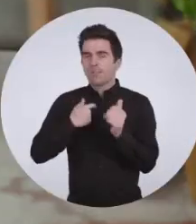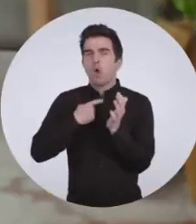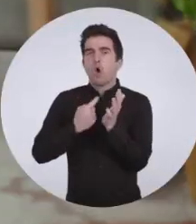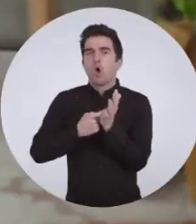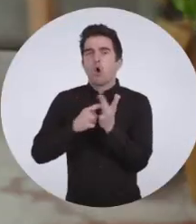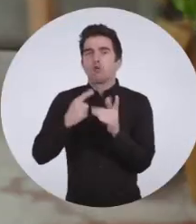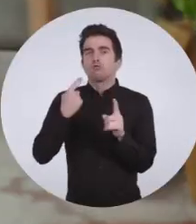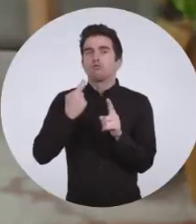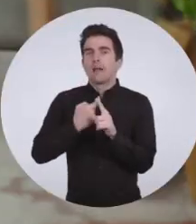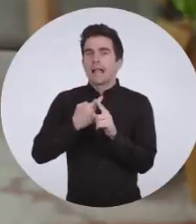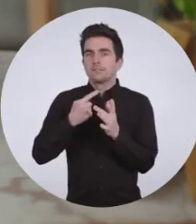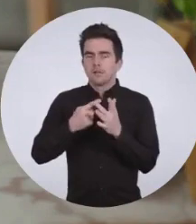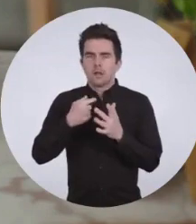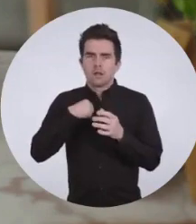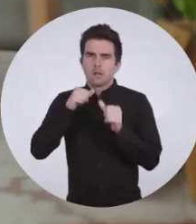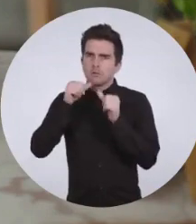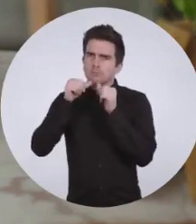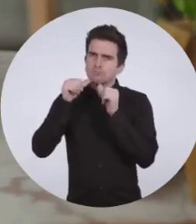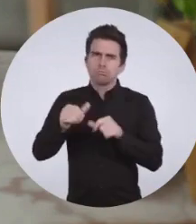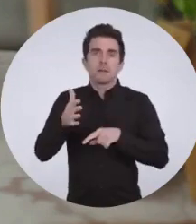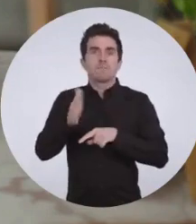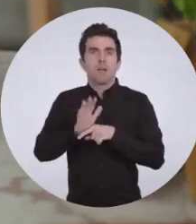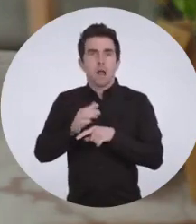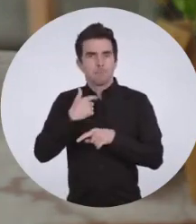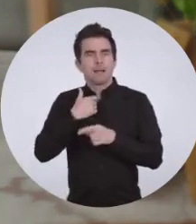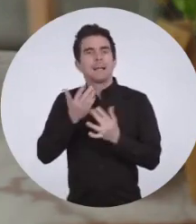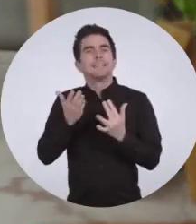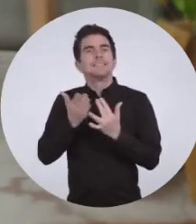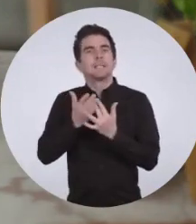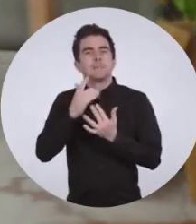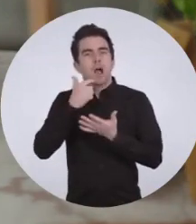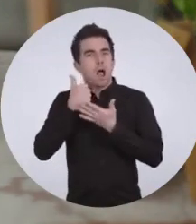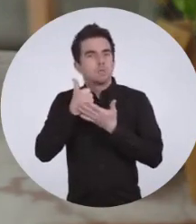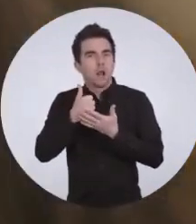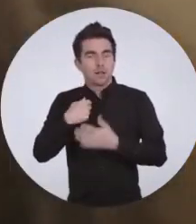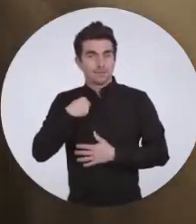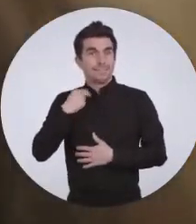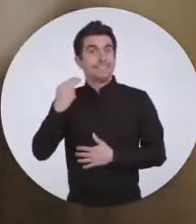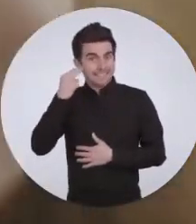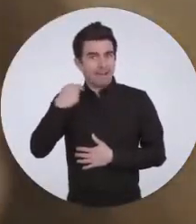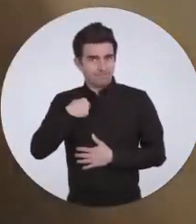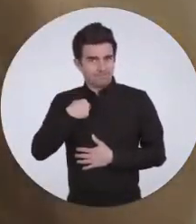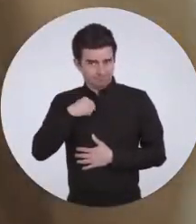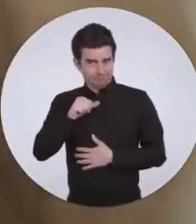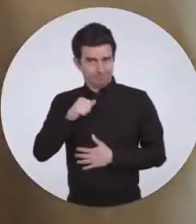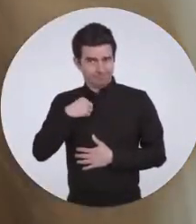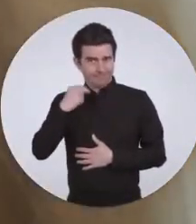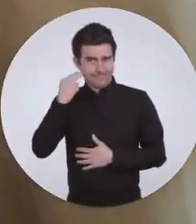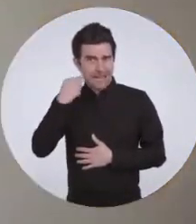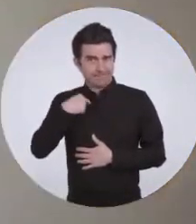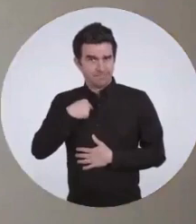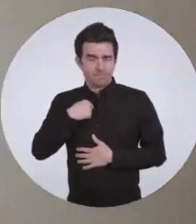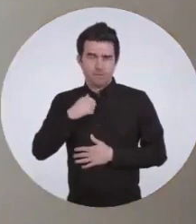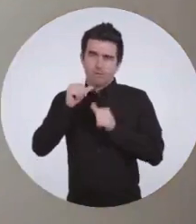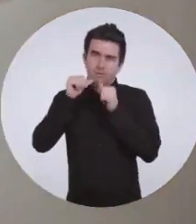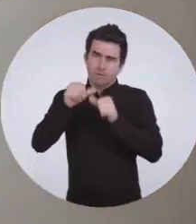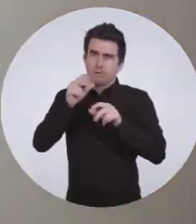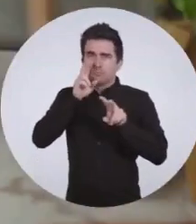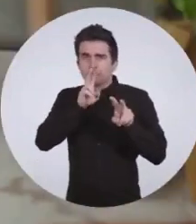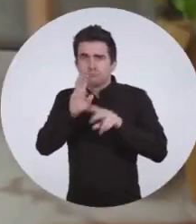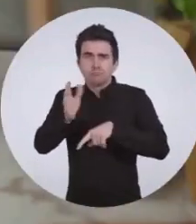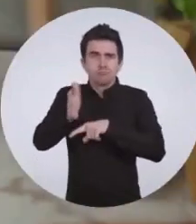Hi, I'm Rikki, and I'm a film lover, accessibility consultant, and I'm deaf. Yes, I'm deaf, and yes, I love entertainment.